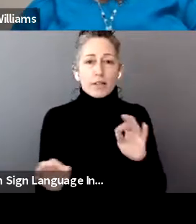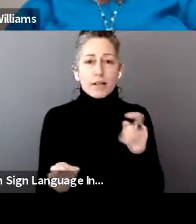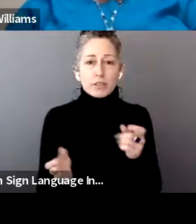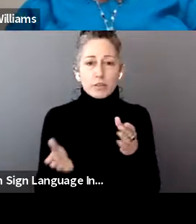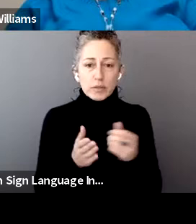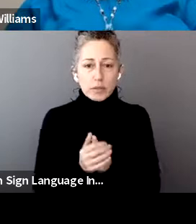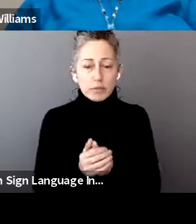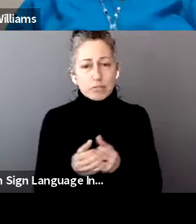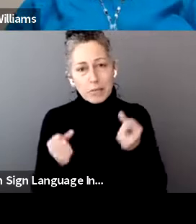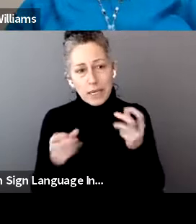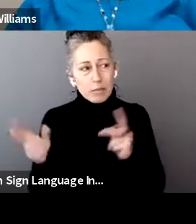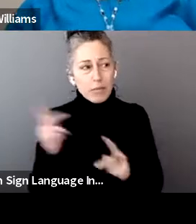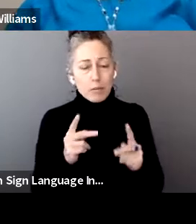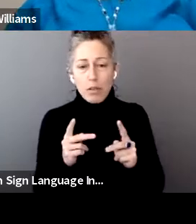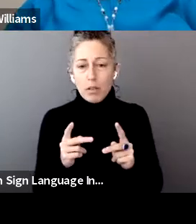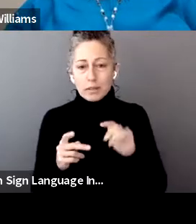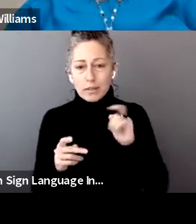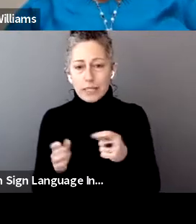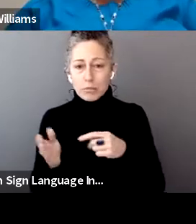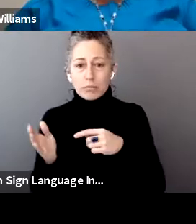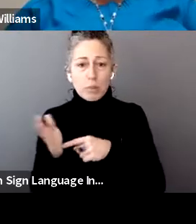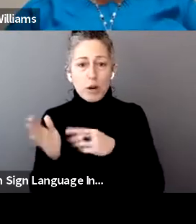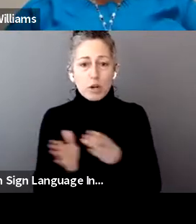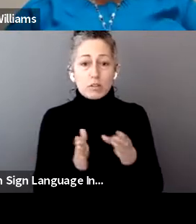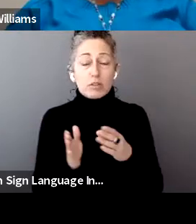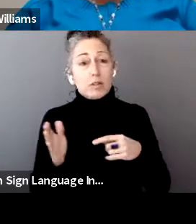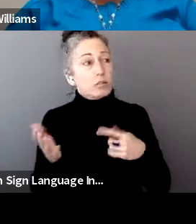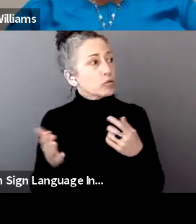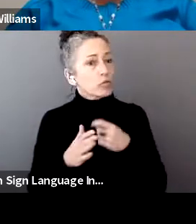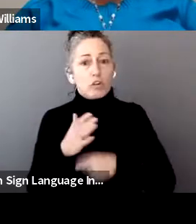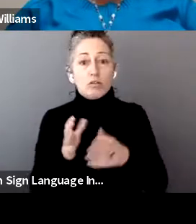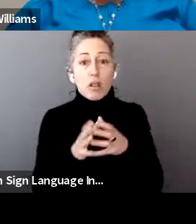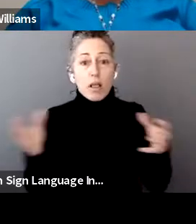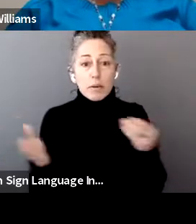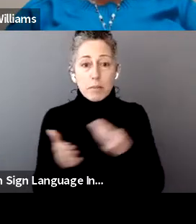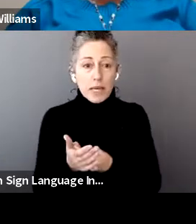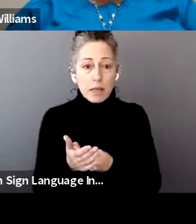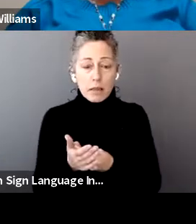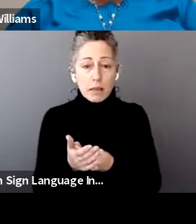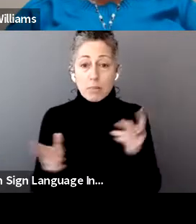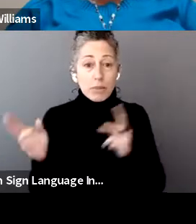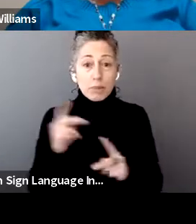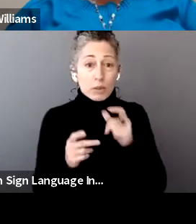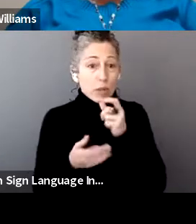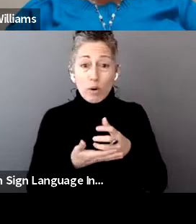of tax preparers out there that charge, you know, significant amount of money to those that don't make very much money. So look for the